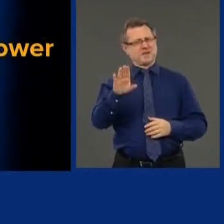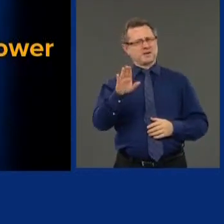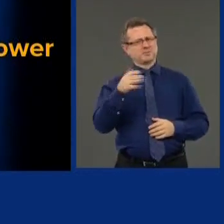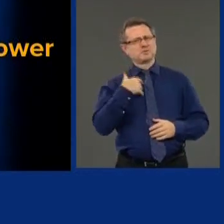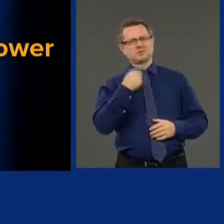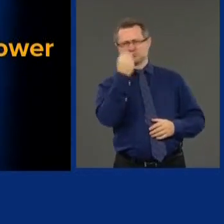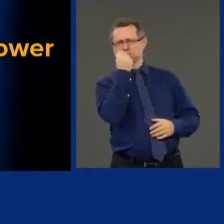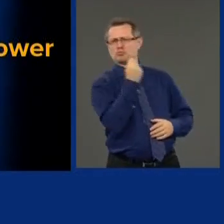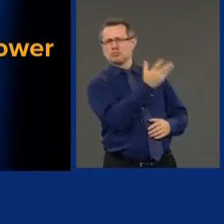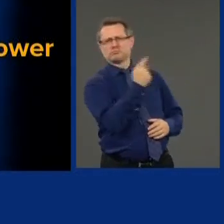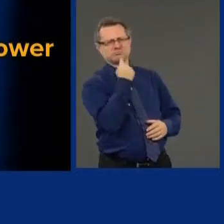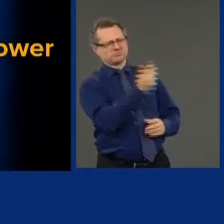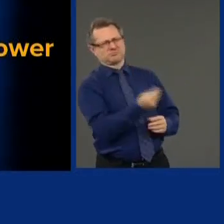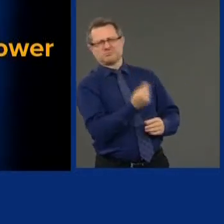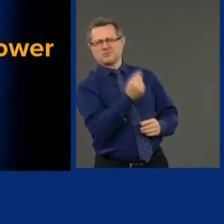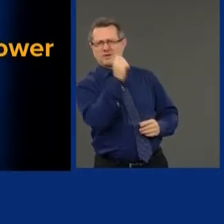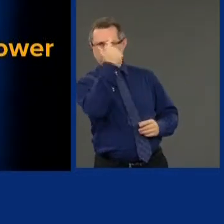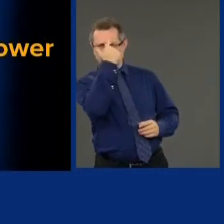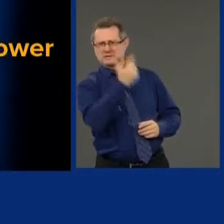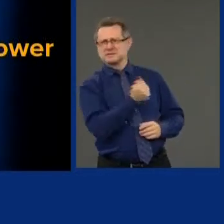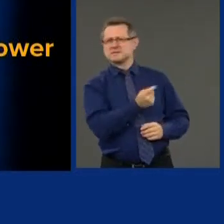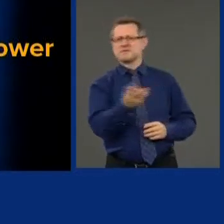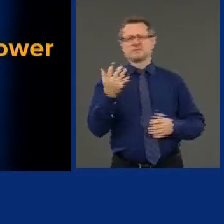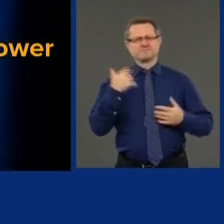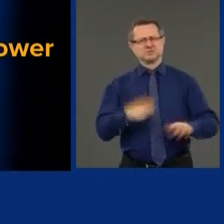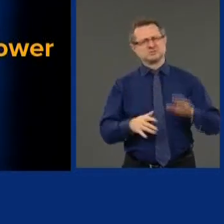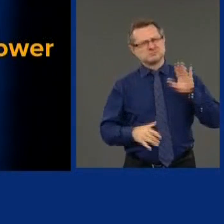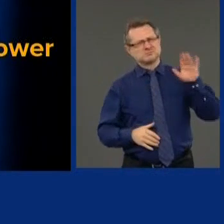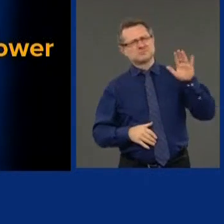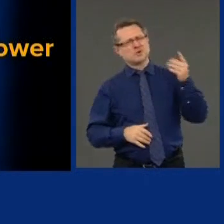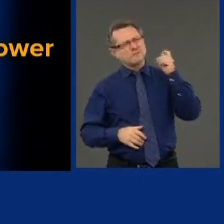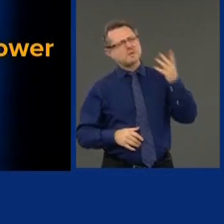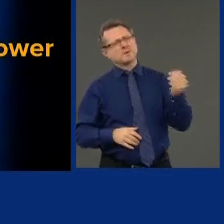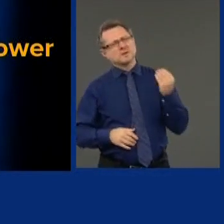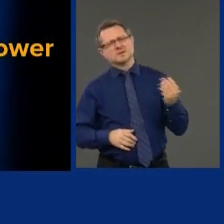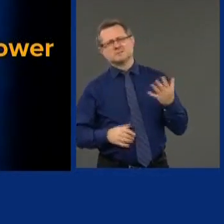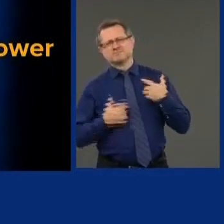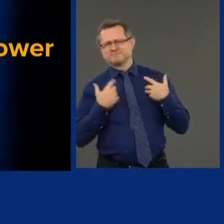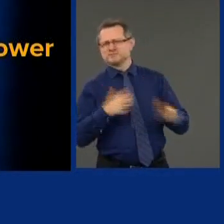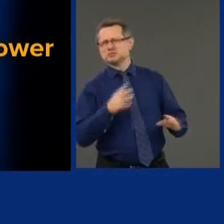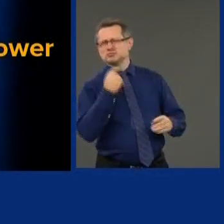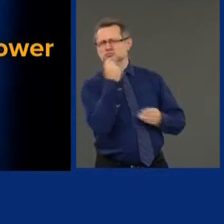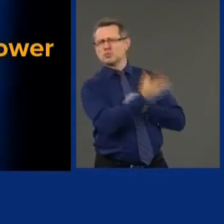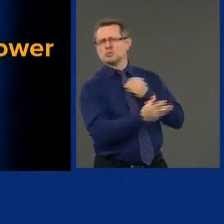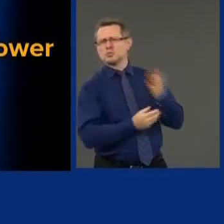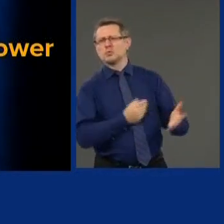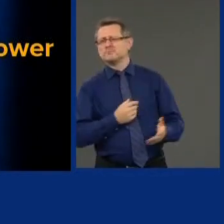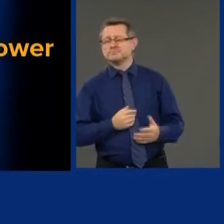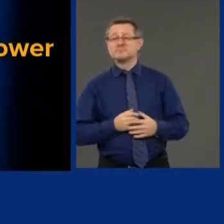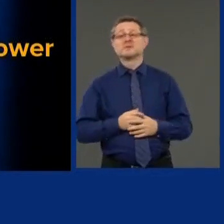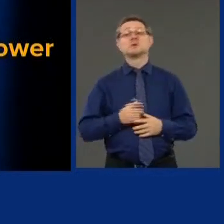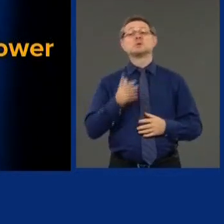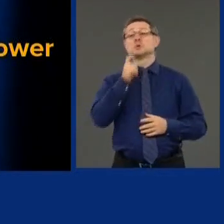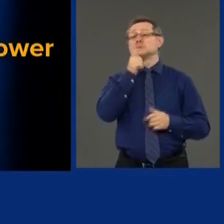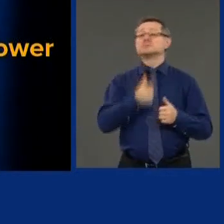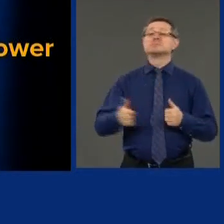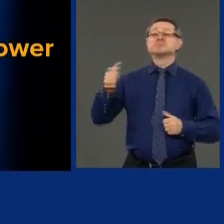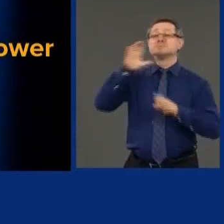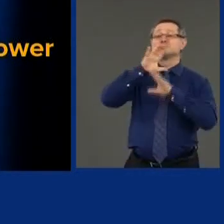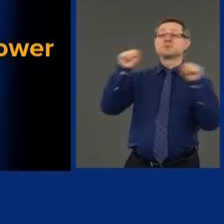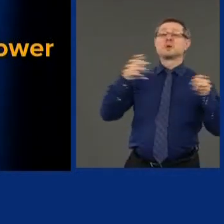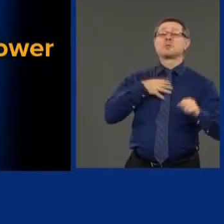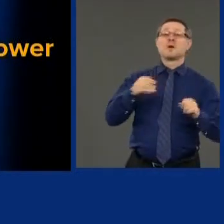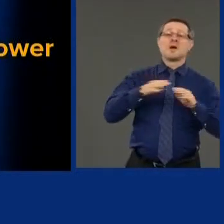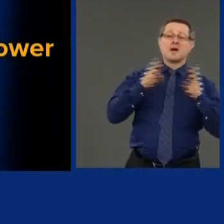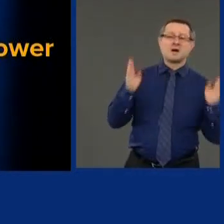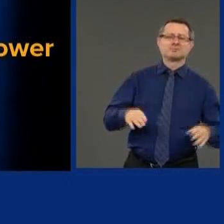multiple times since then. It was brought to the attention of the highest people in the White House. It continued